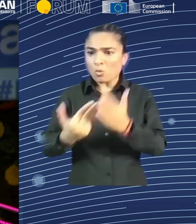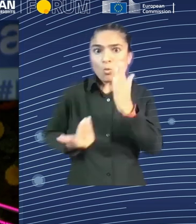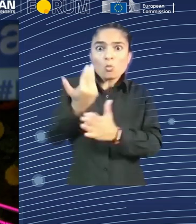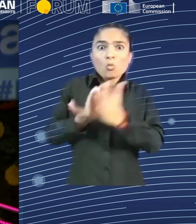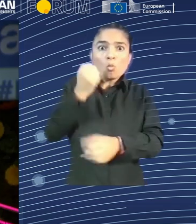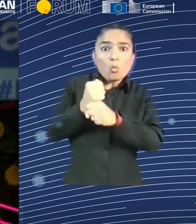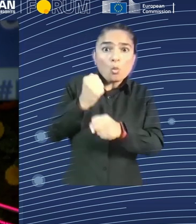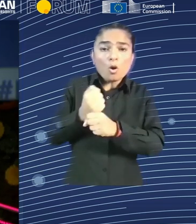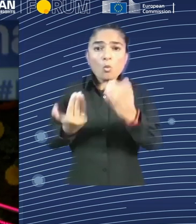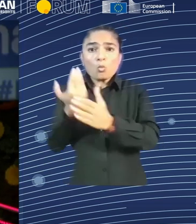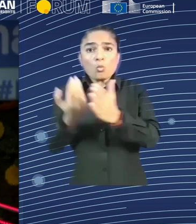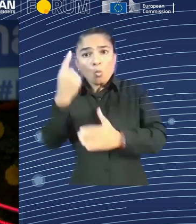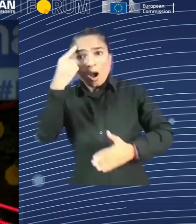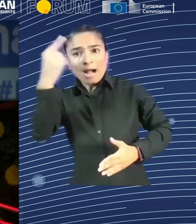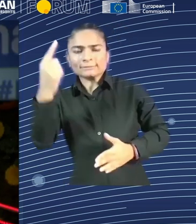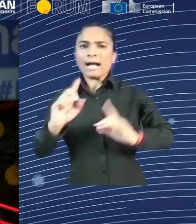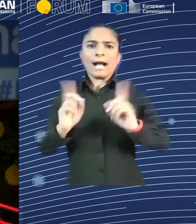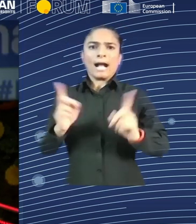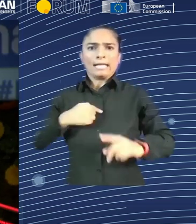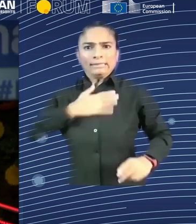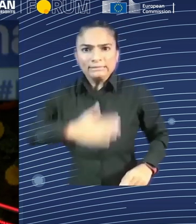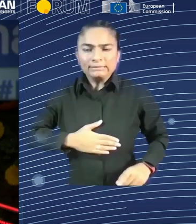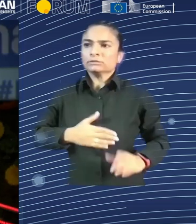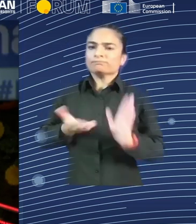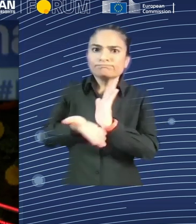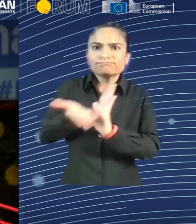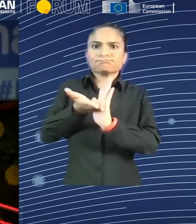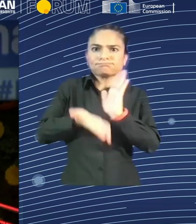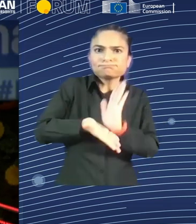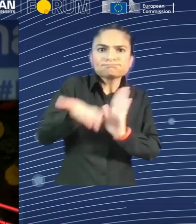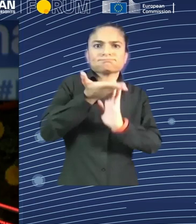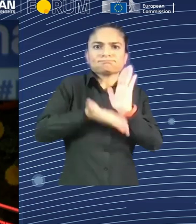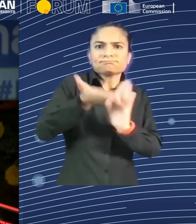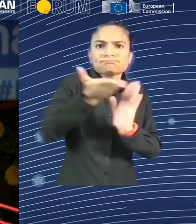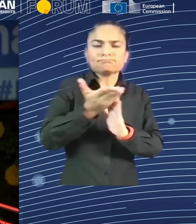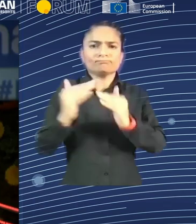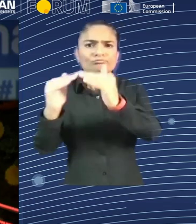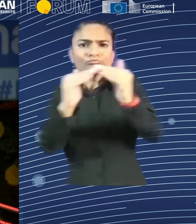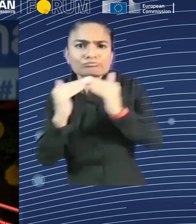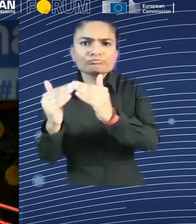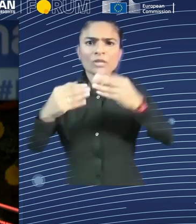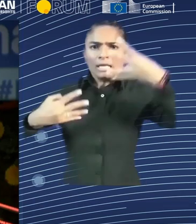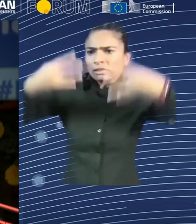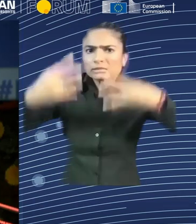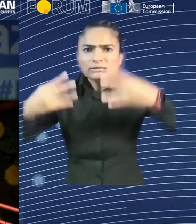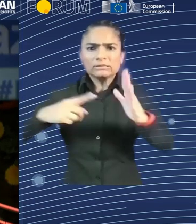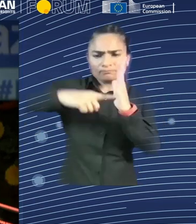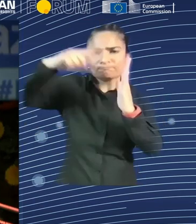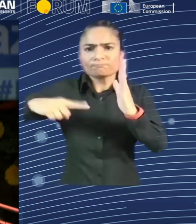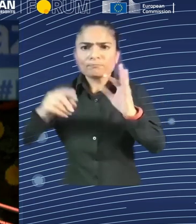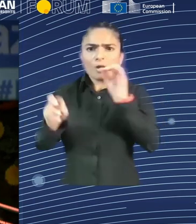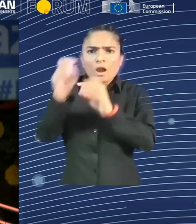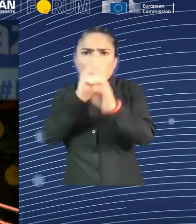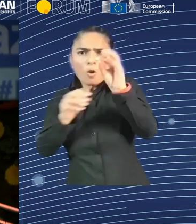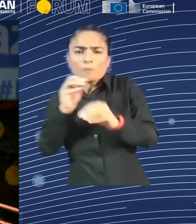essential trainings in ethics and equity. And indeed, it's really amazing that after a generation of trying to push STEM